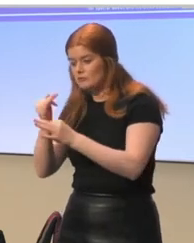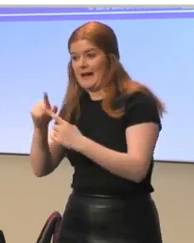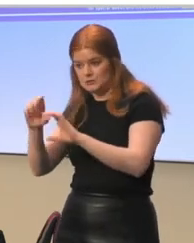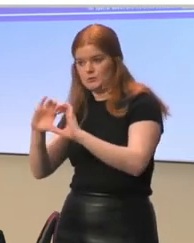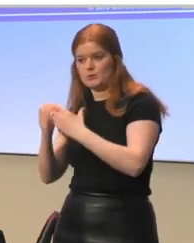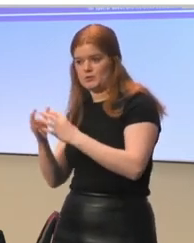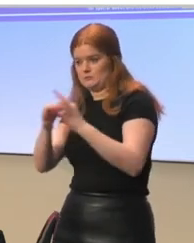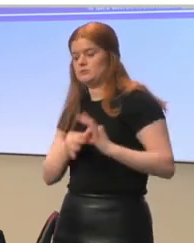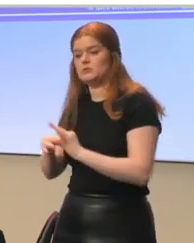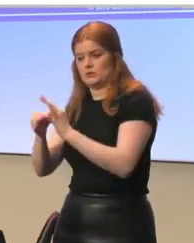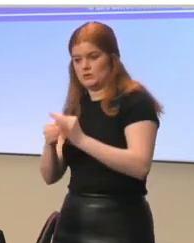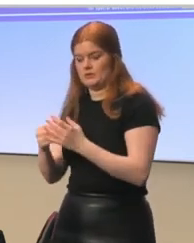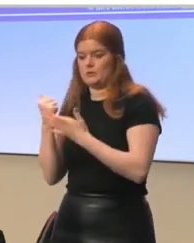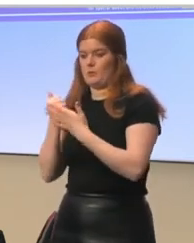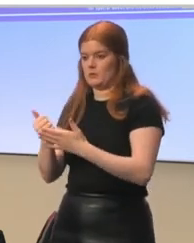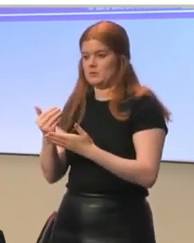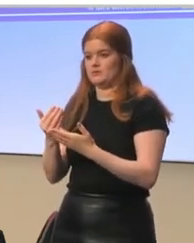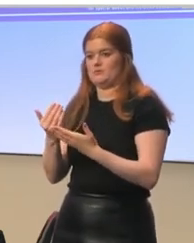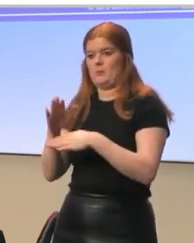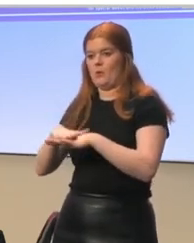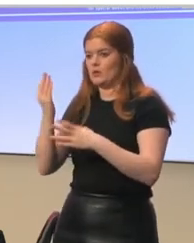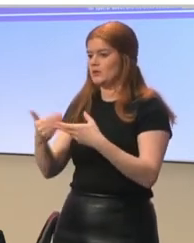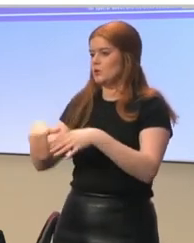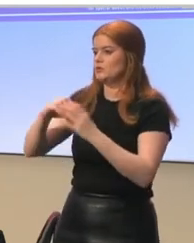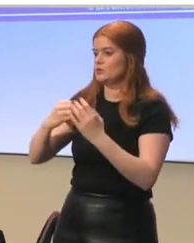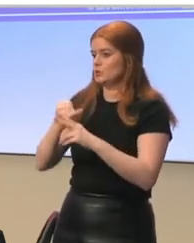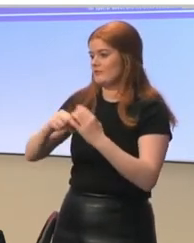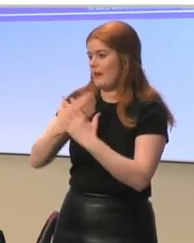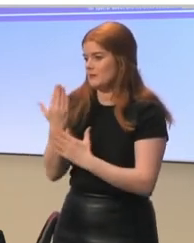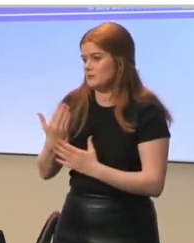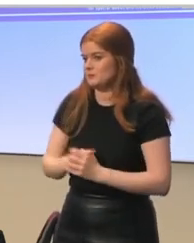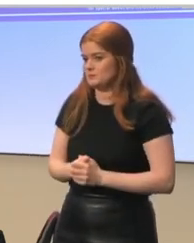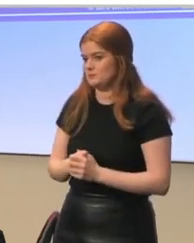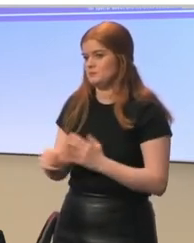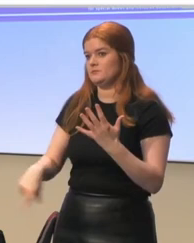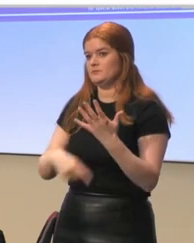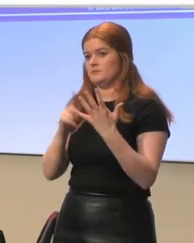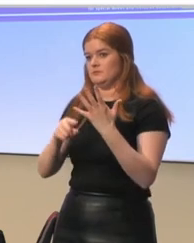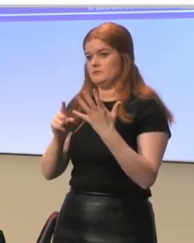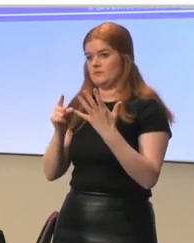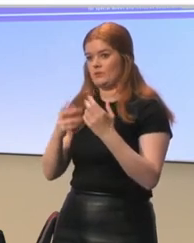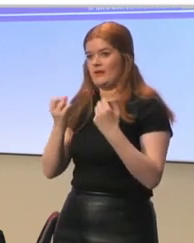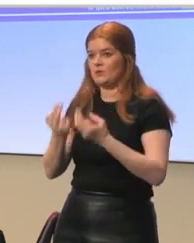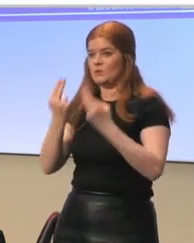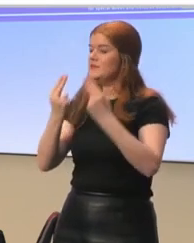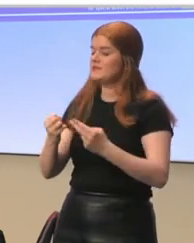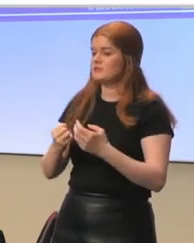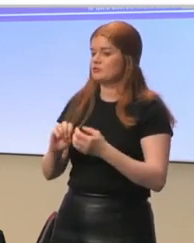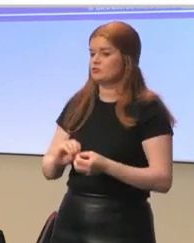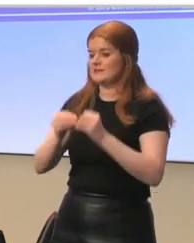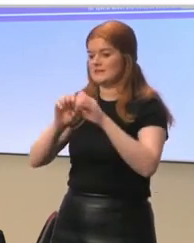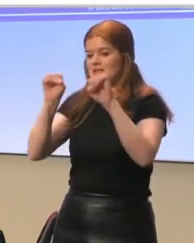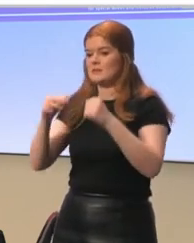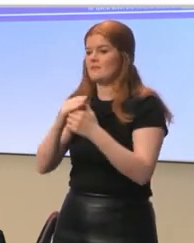to support inclusive school development. We then have the need to develop a system for